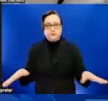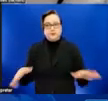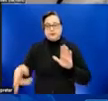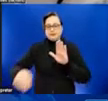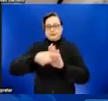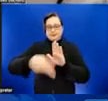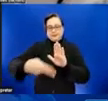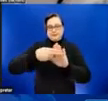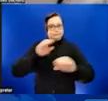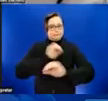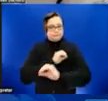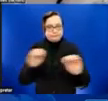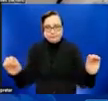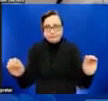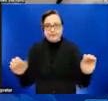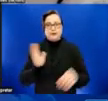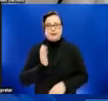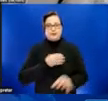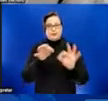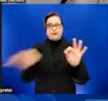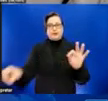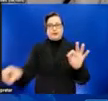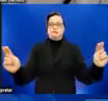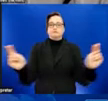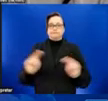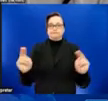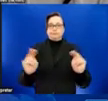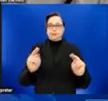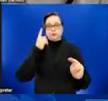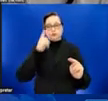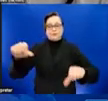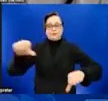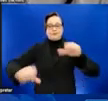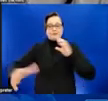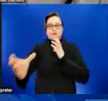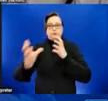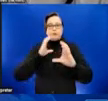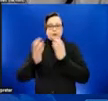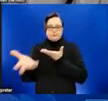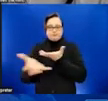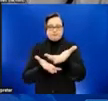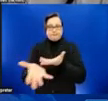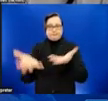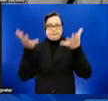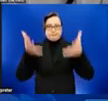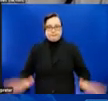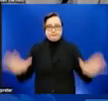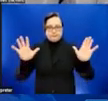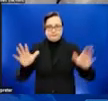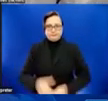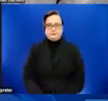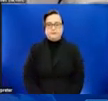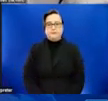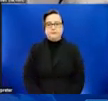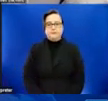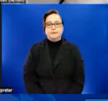use to communicate the science. Next slide, please. slide, please. The CDC is